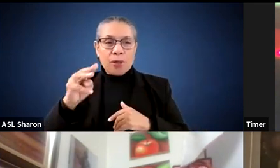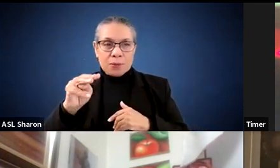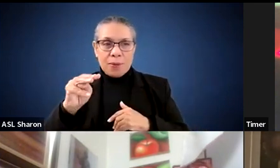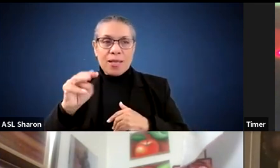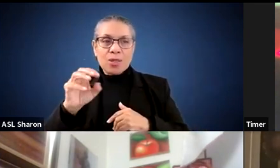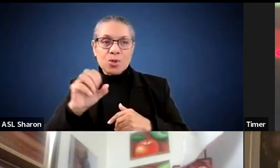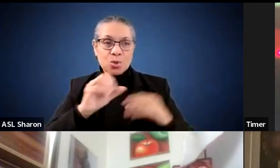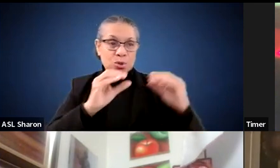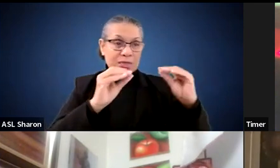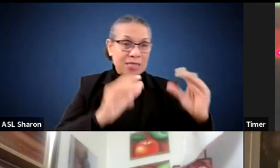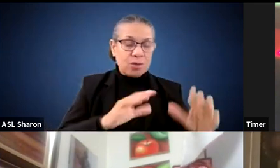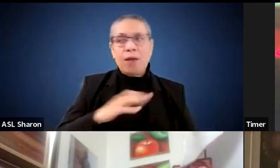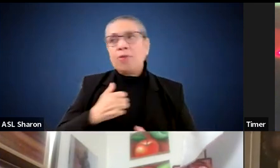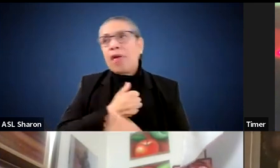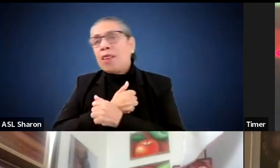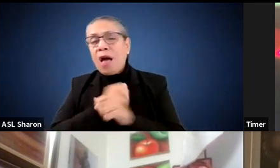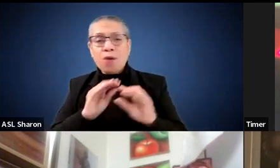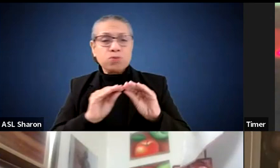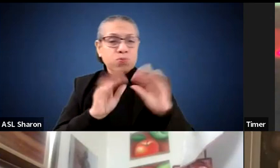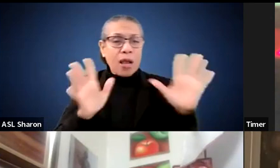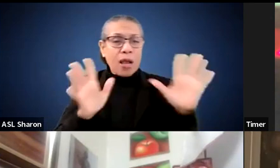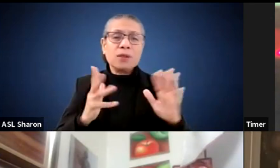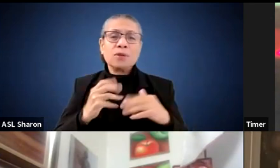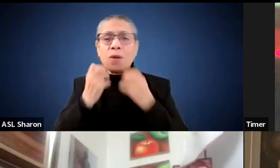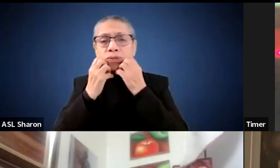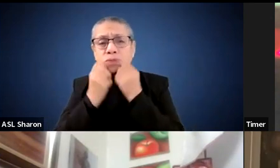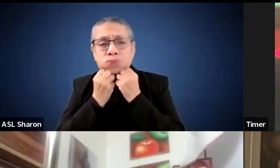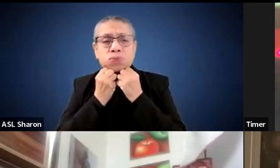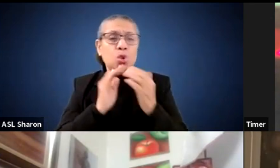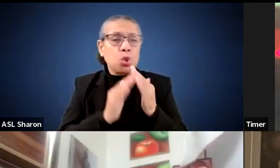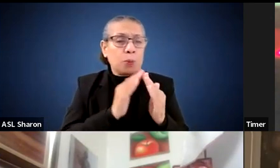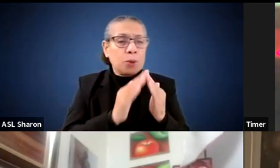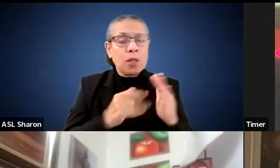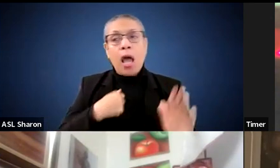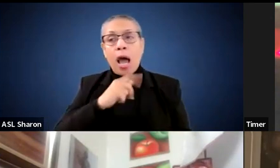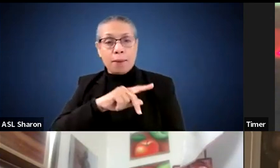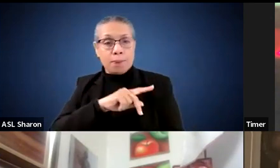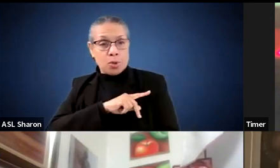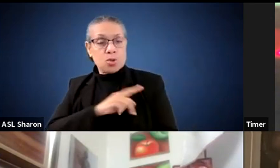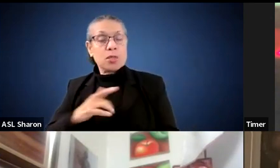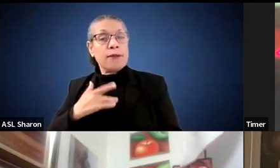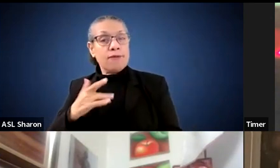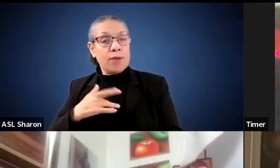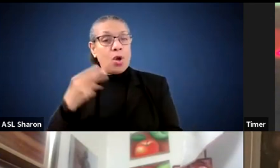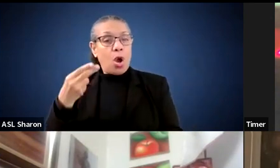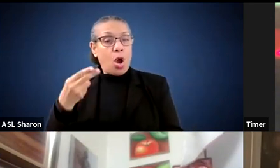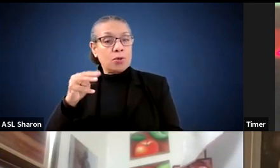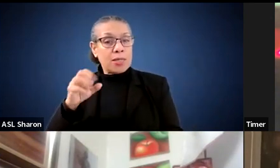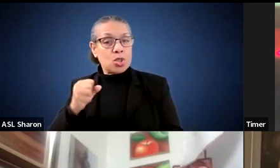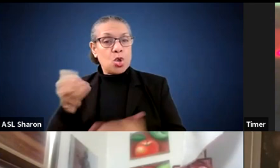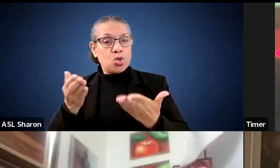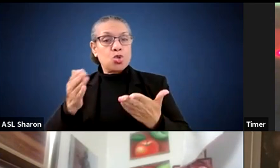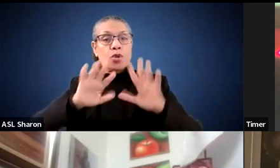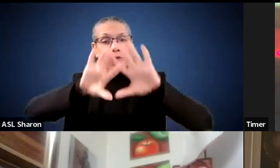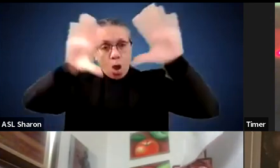who love being in Brighton and are used to it. And it's close commute for them. I personally feel that Horace being is a school that serves all